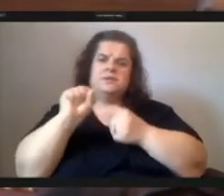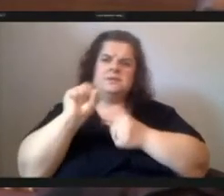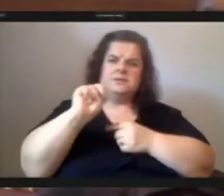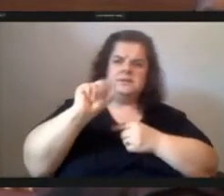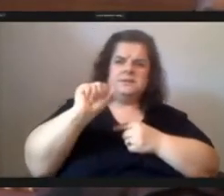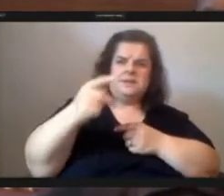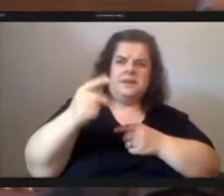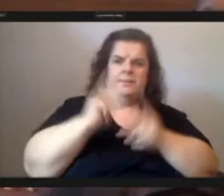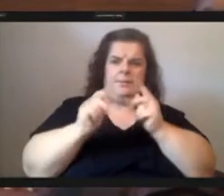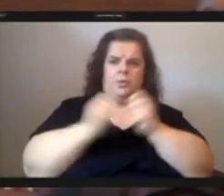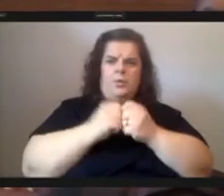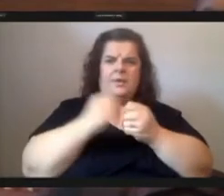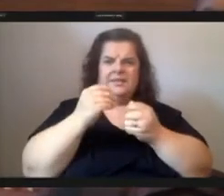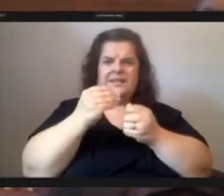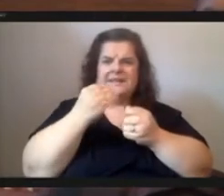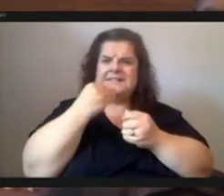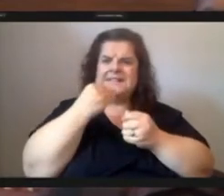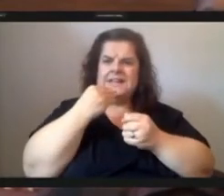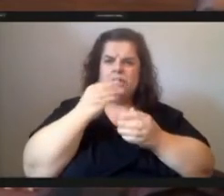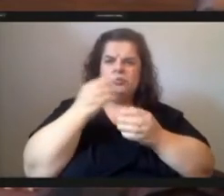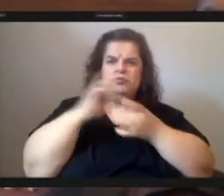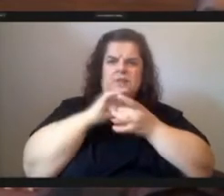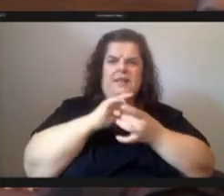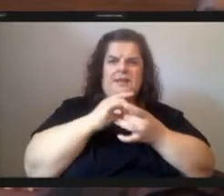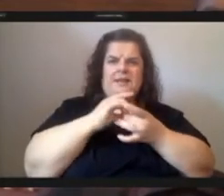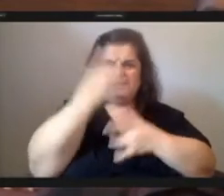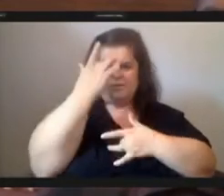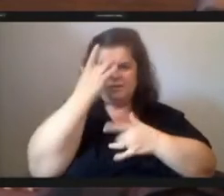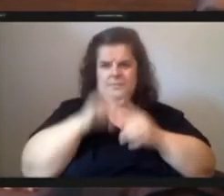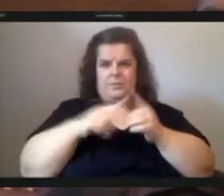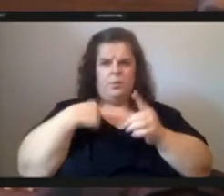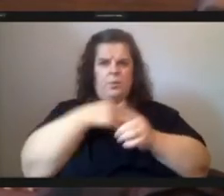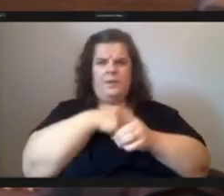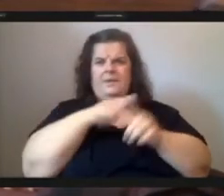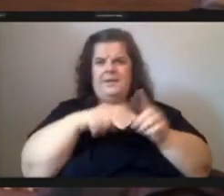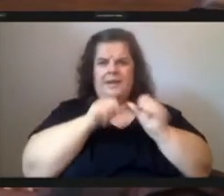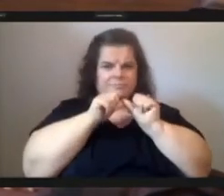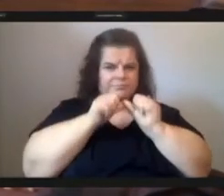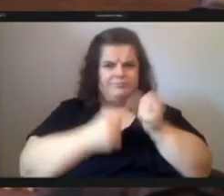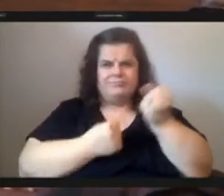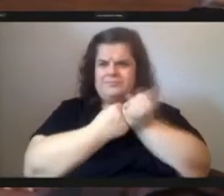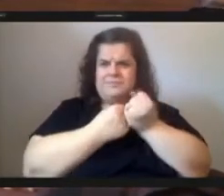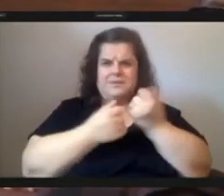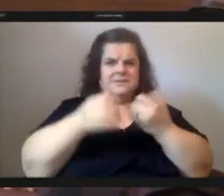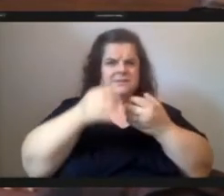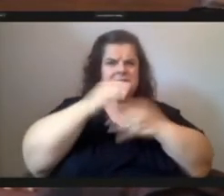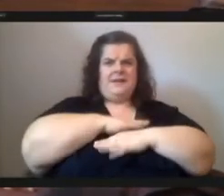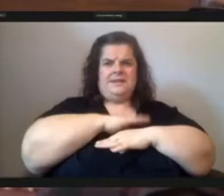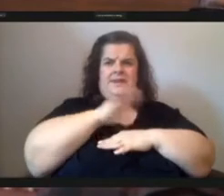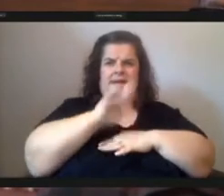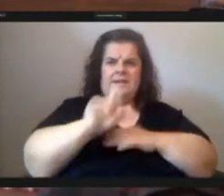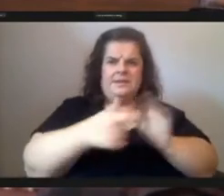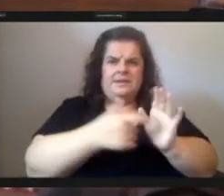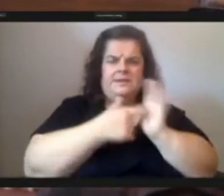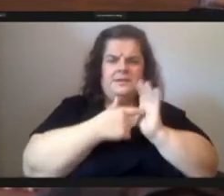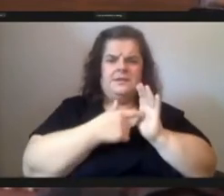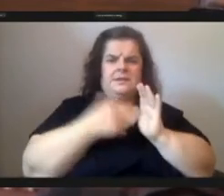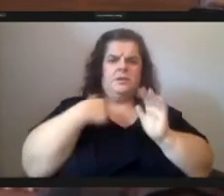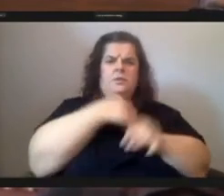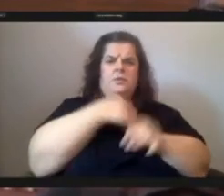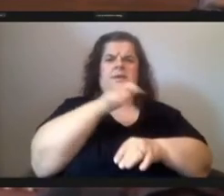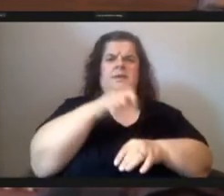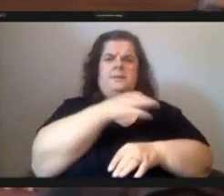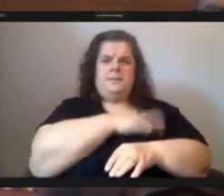diet related illnesses but we can't keep up with the demand we need a pittsburgh food